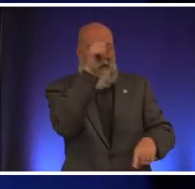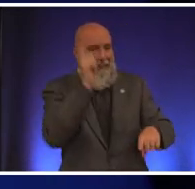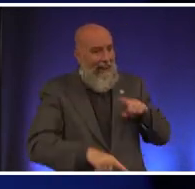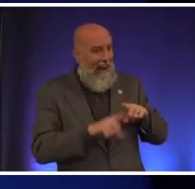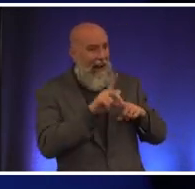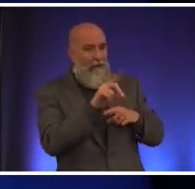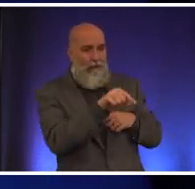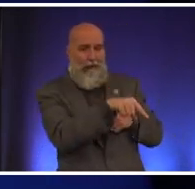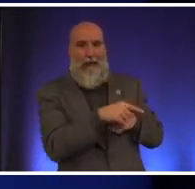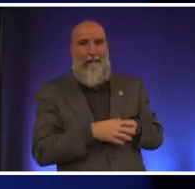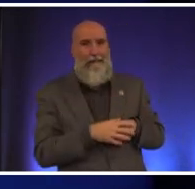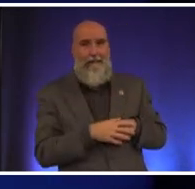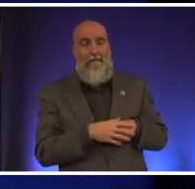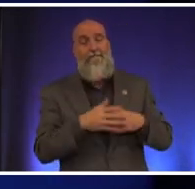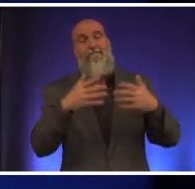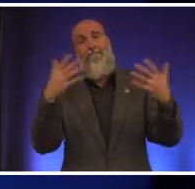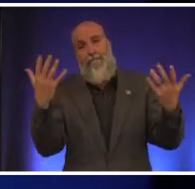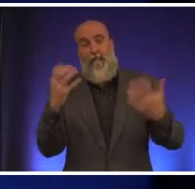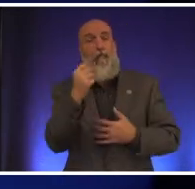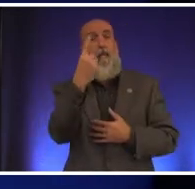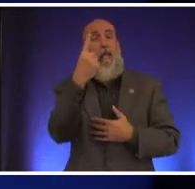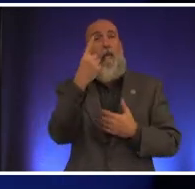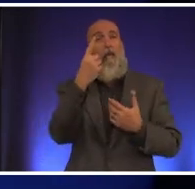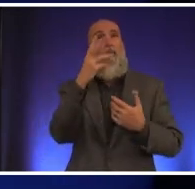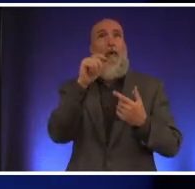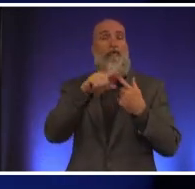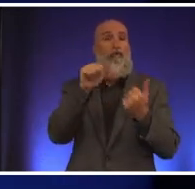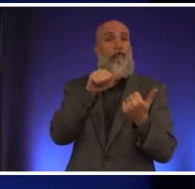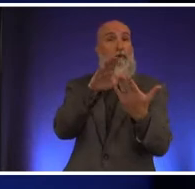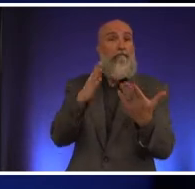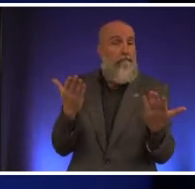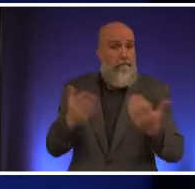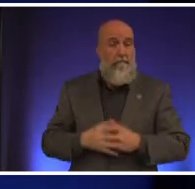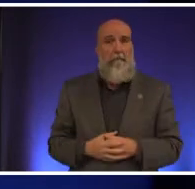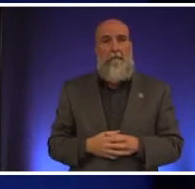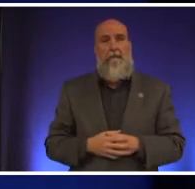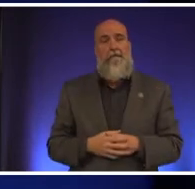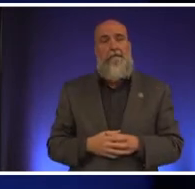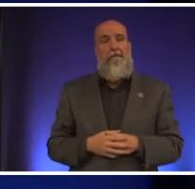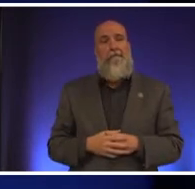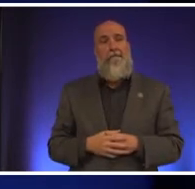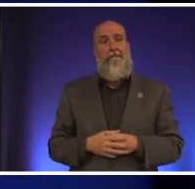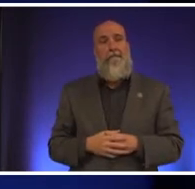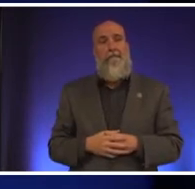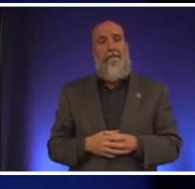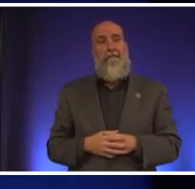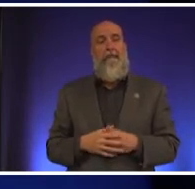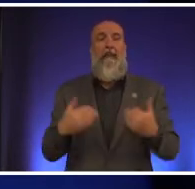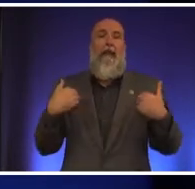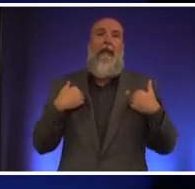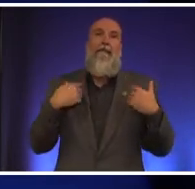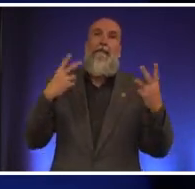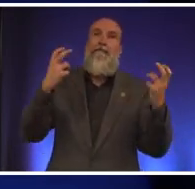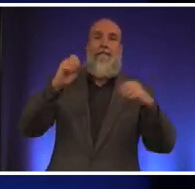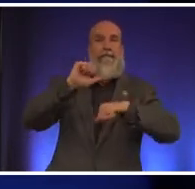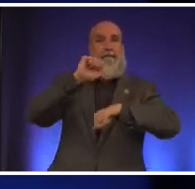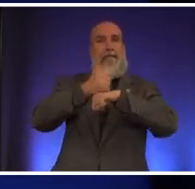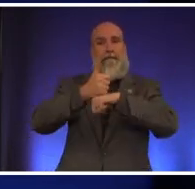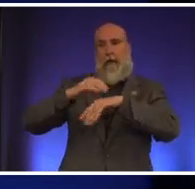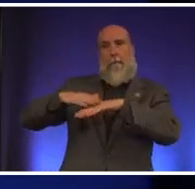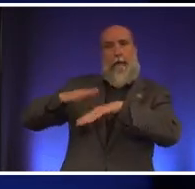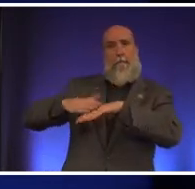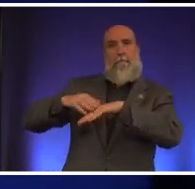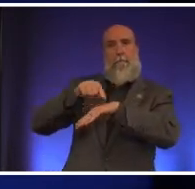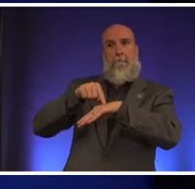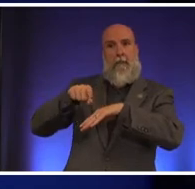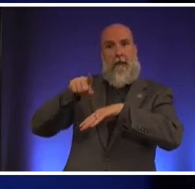that of the ways to address that is to have a baseline throughout the city which we